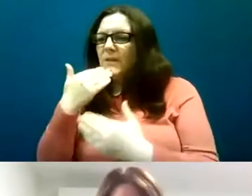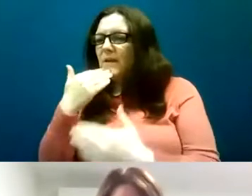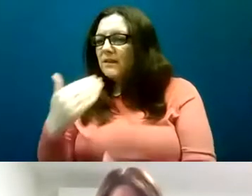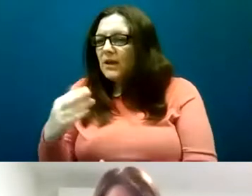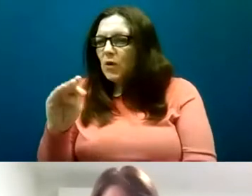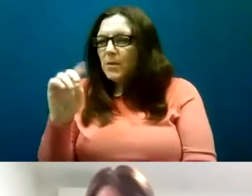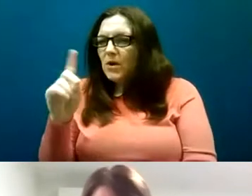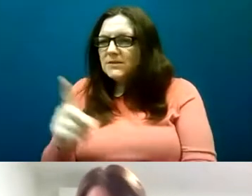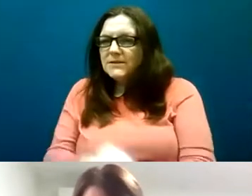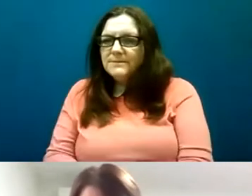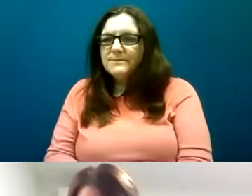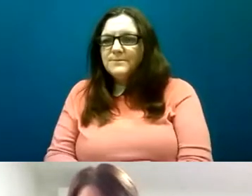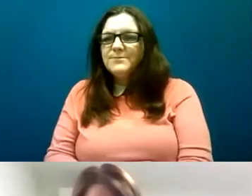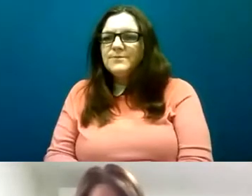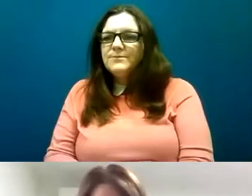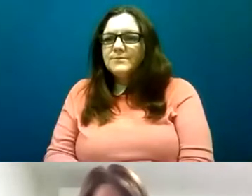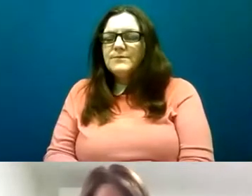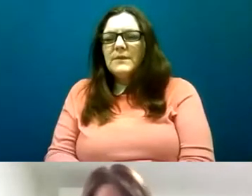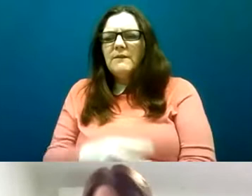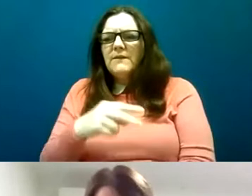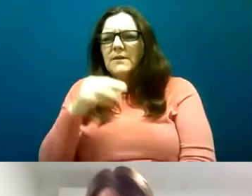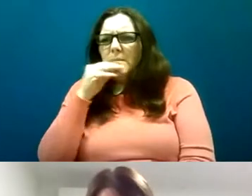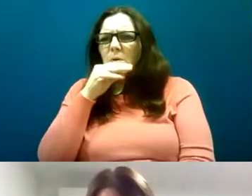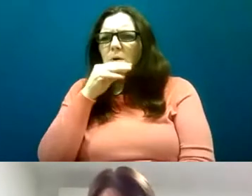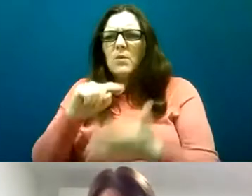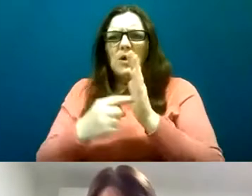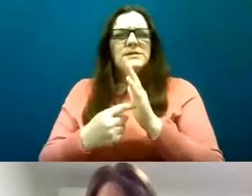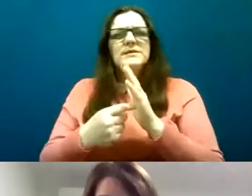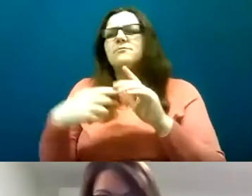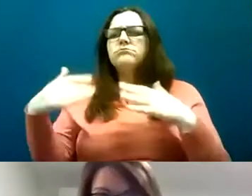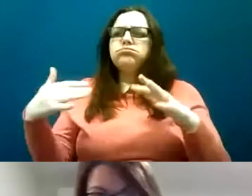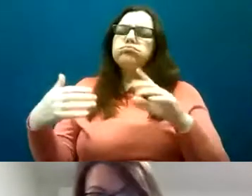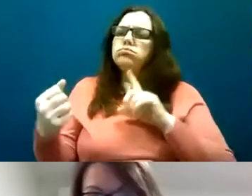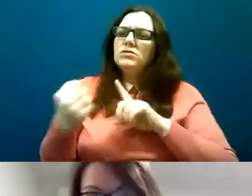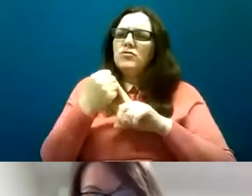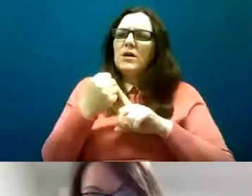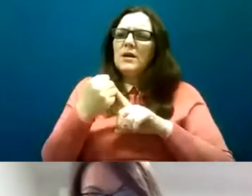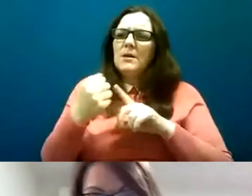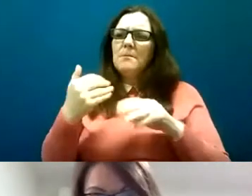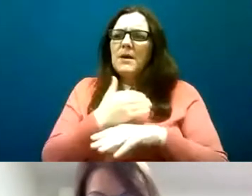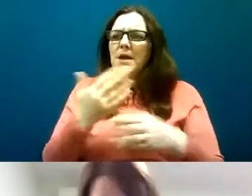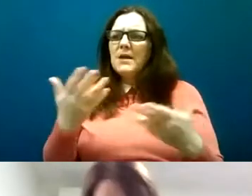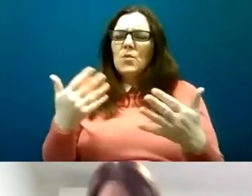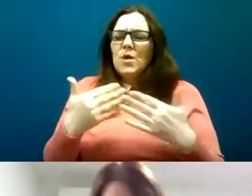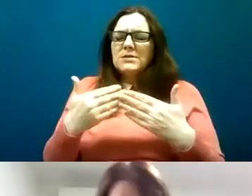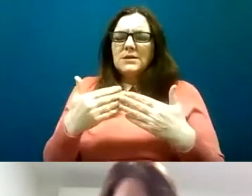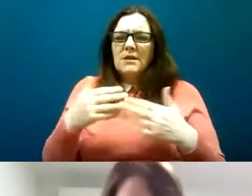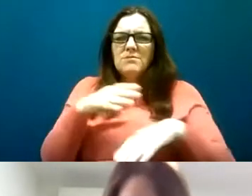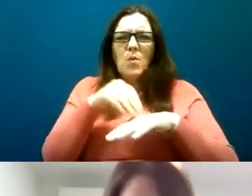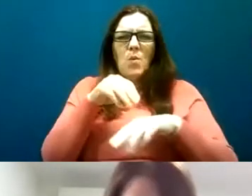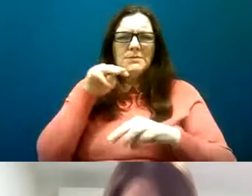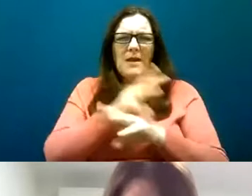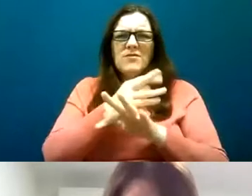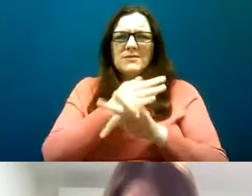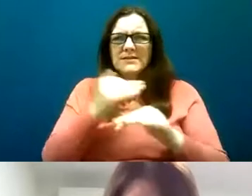that Bernard some very important points there I was struck as well by the elderly parents and